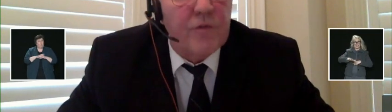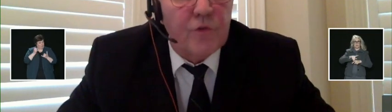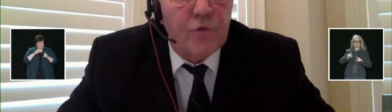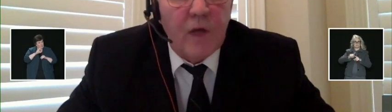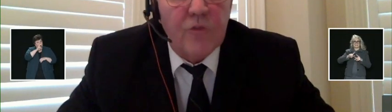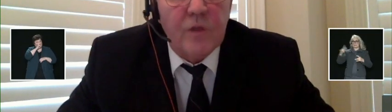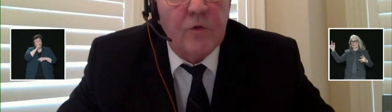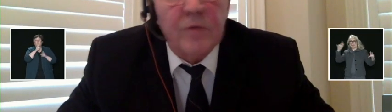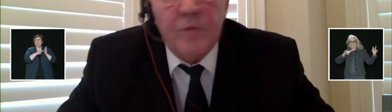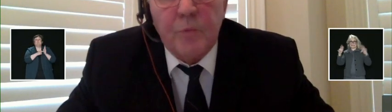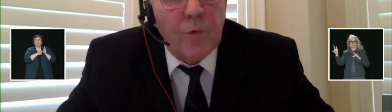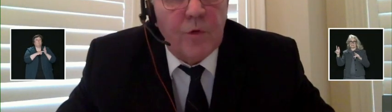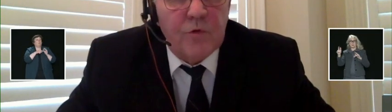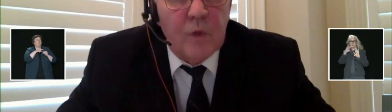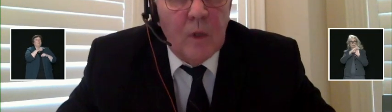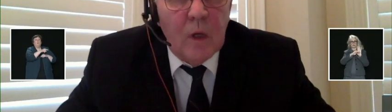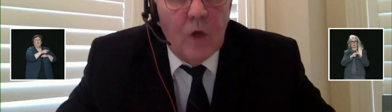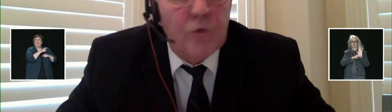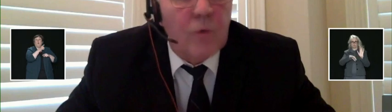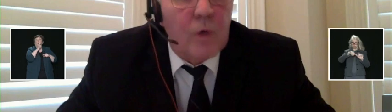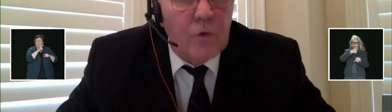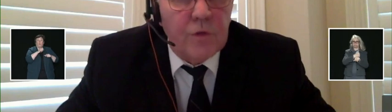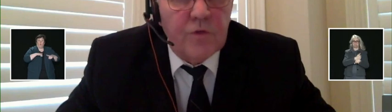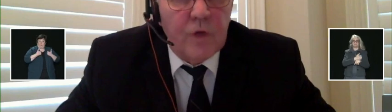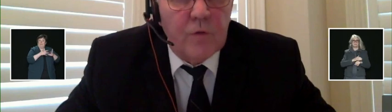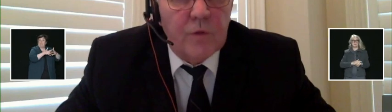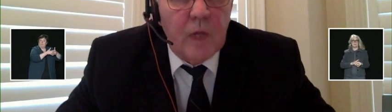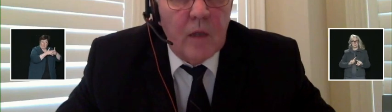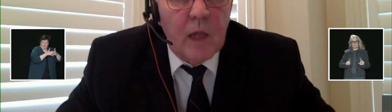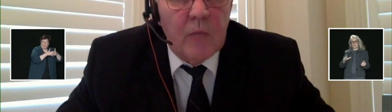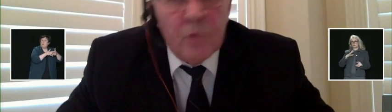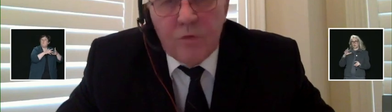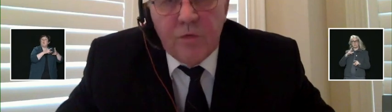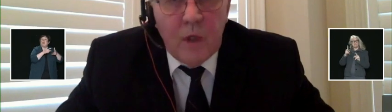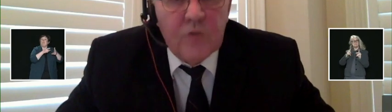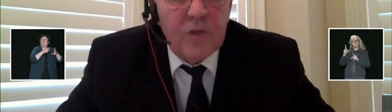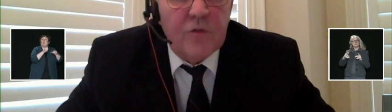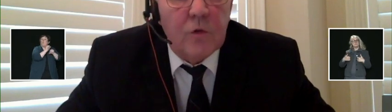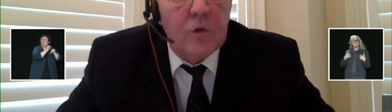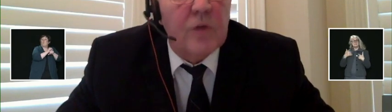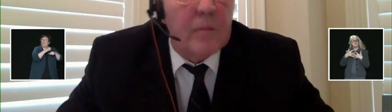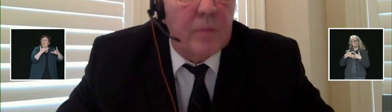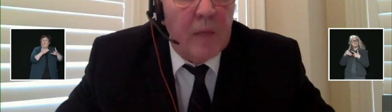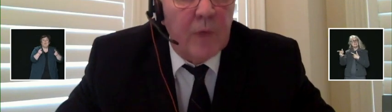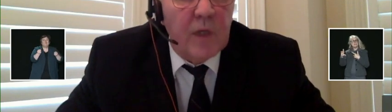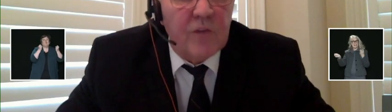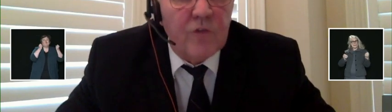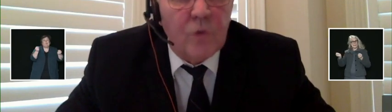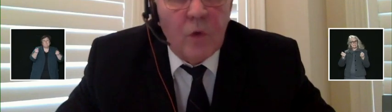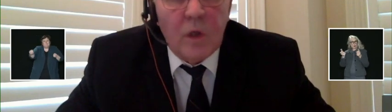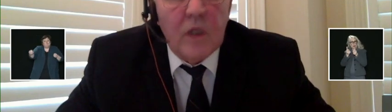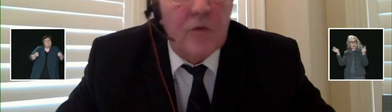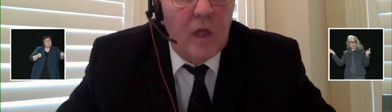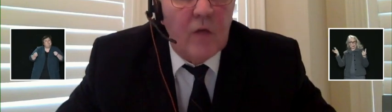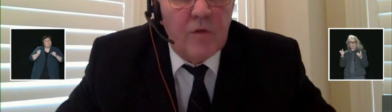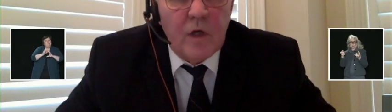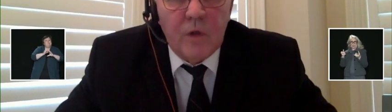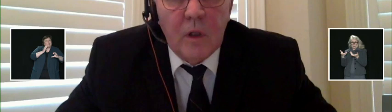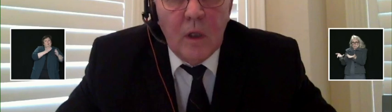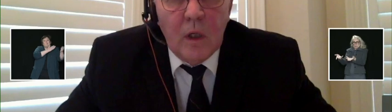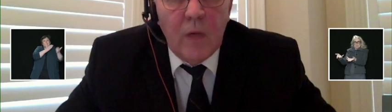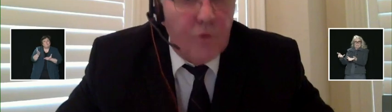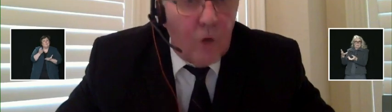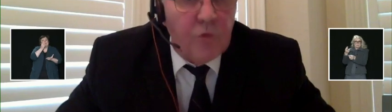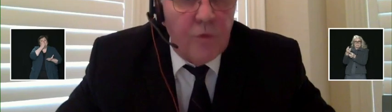American citizens who drive the trucks that deliver produce onto our grocery shelves and move essential goods and bring essential